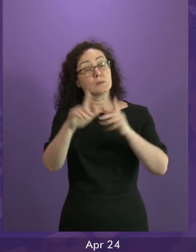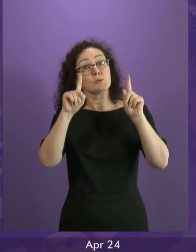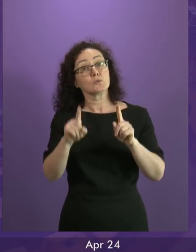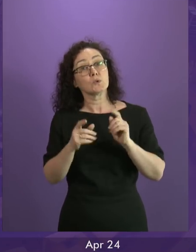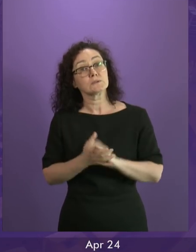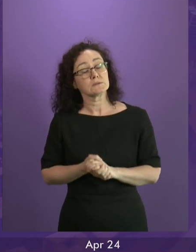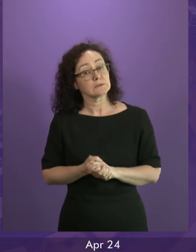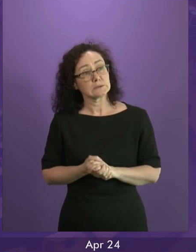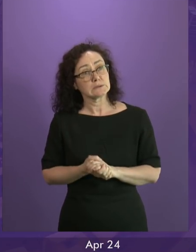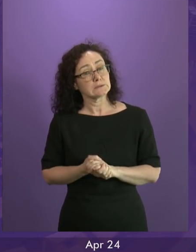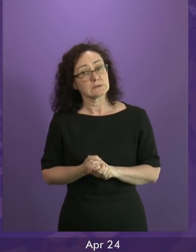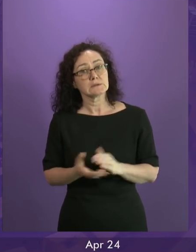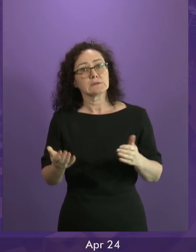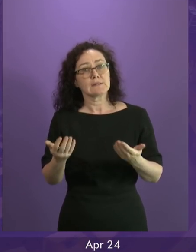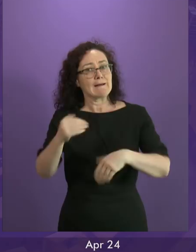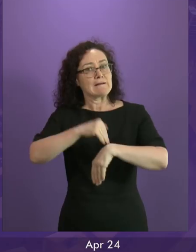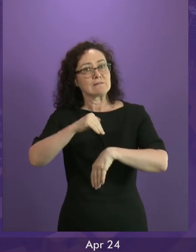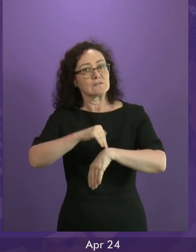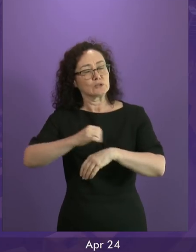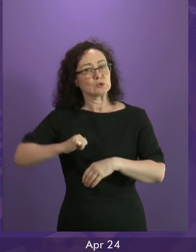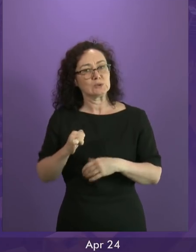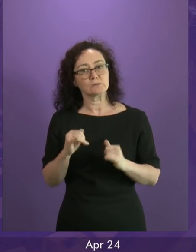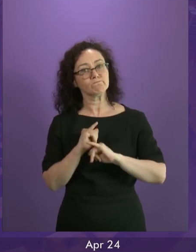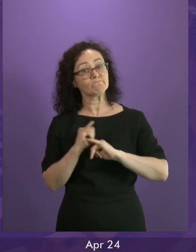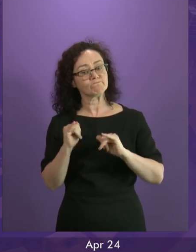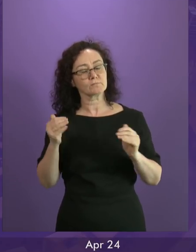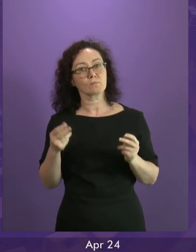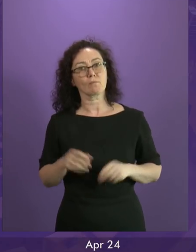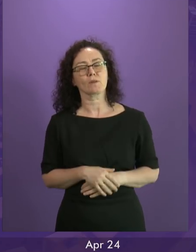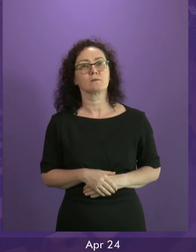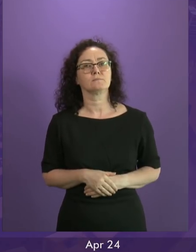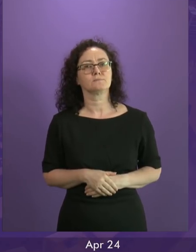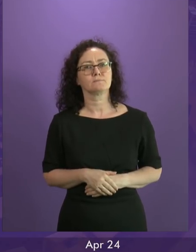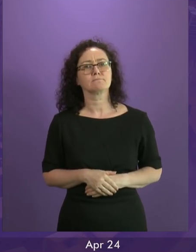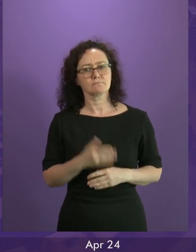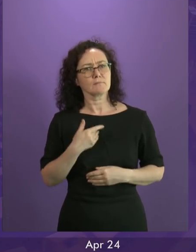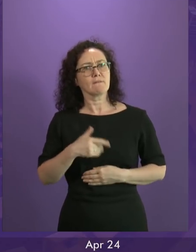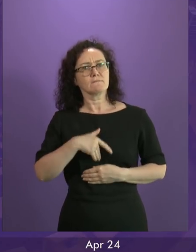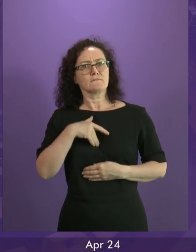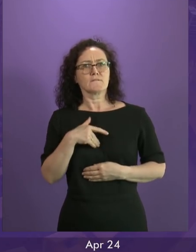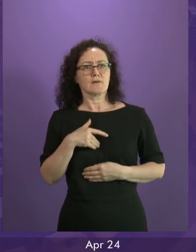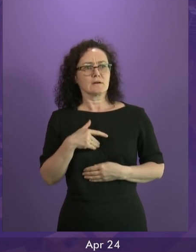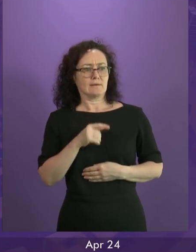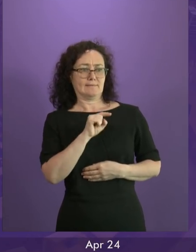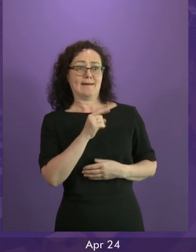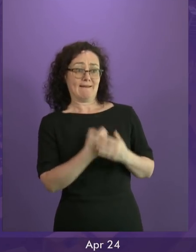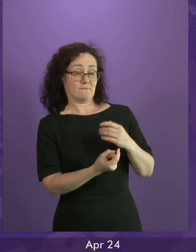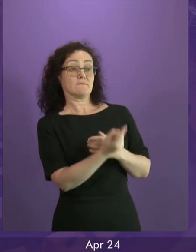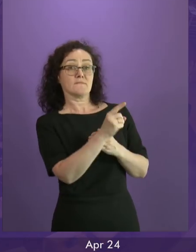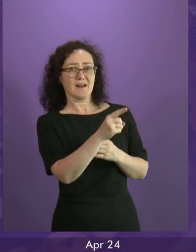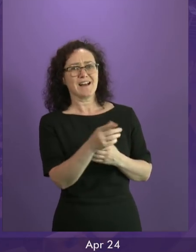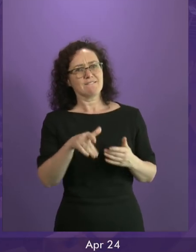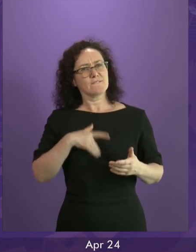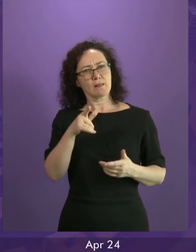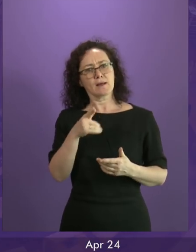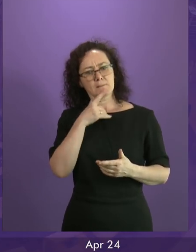even worse for Scotland. And yes, I do think that makes the case for Scotland being independent, taking charge of our own